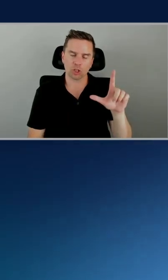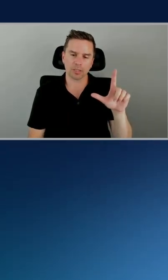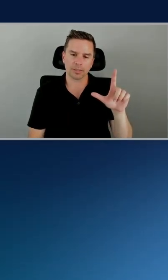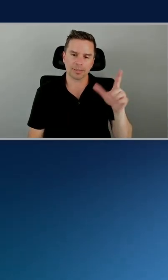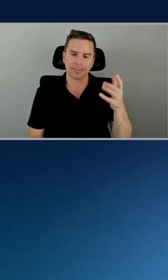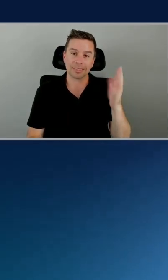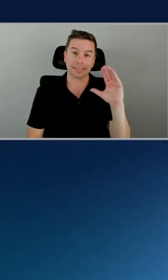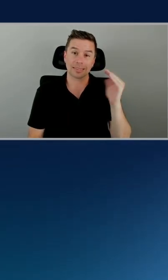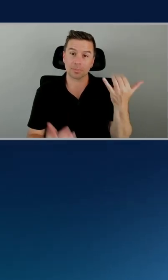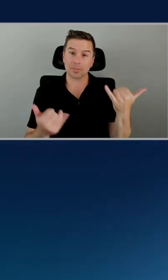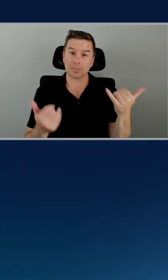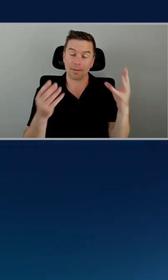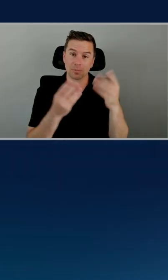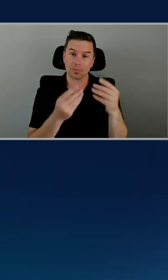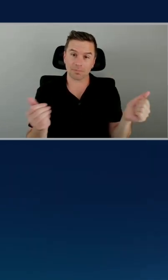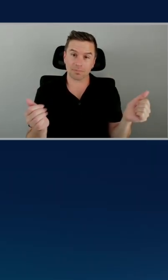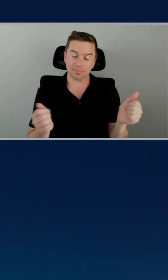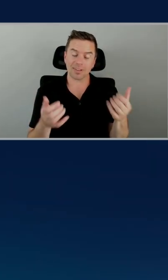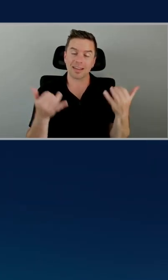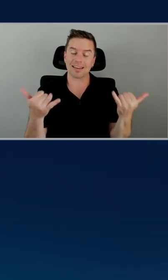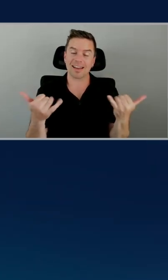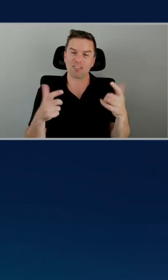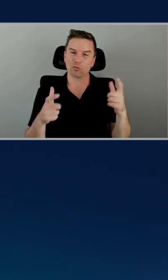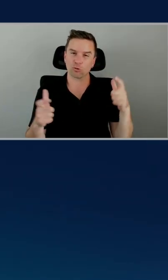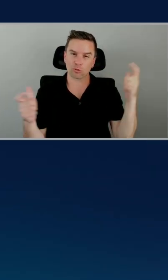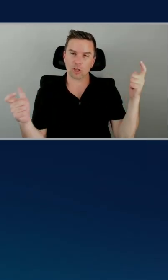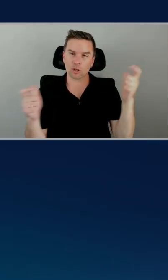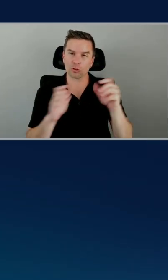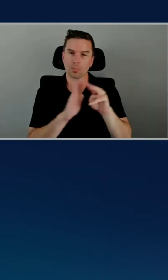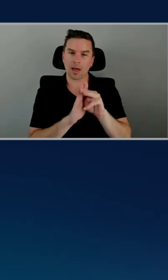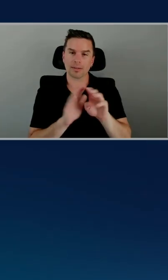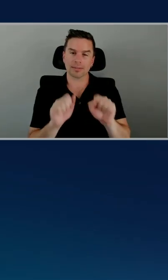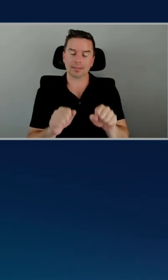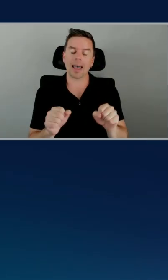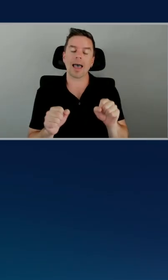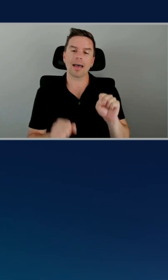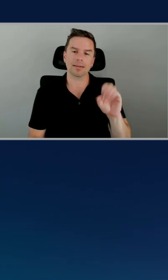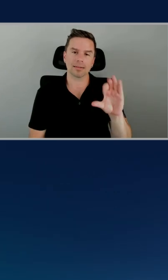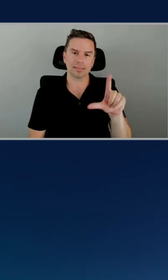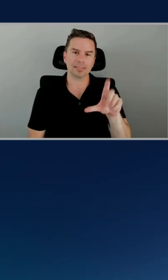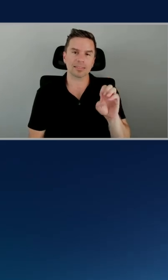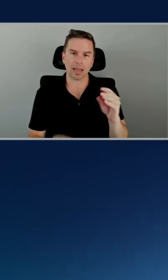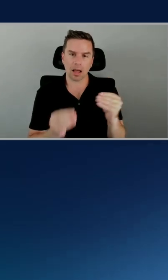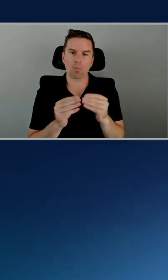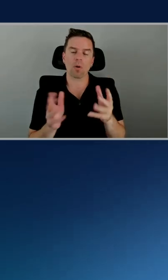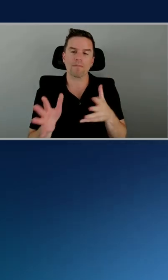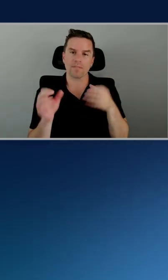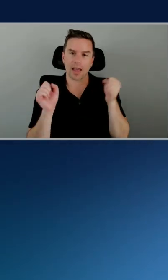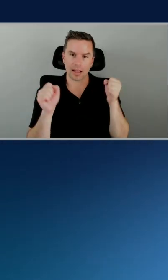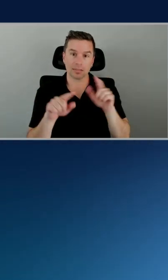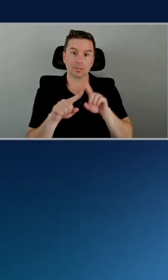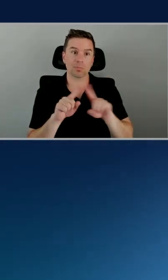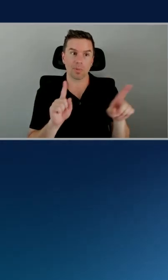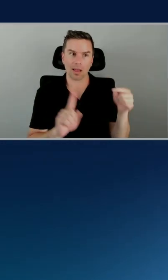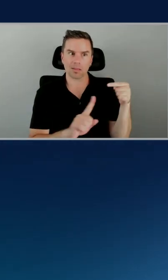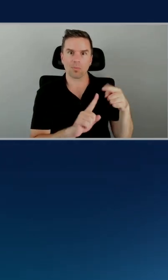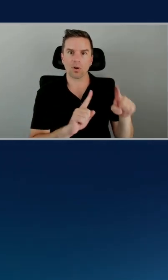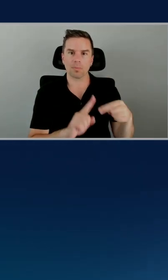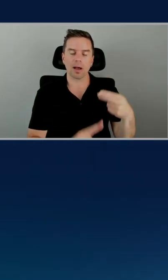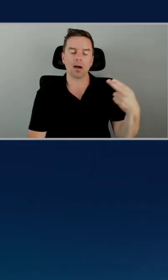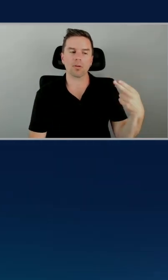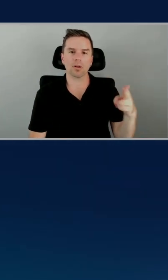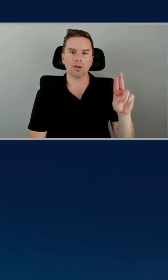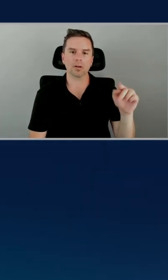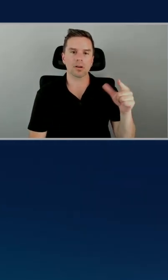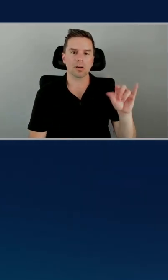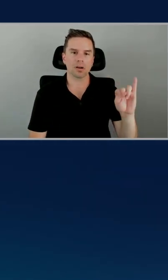these larger models can now scale much faster, which is great news. But on to the point about Hugging Face, when we used Inferentia, we